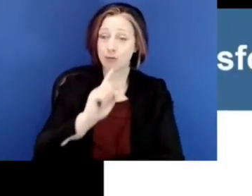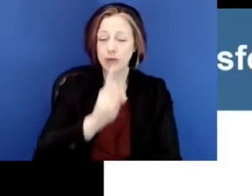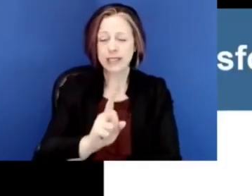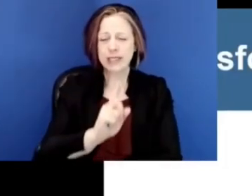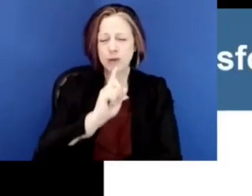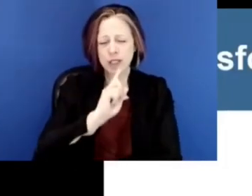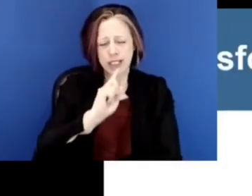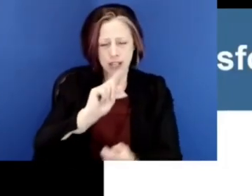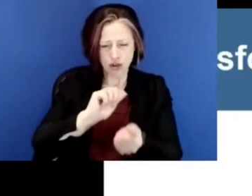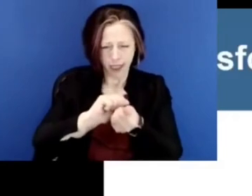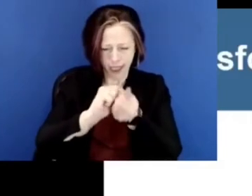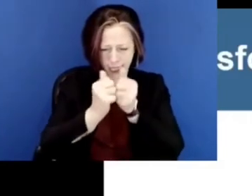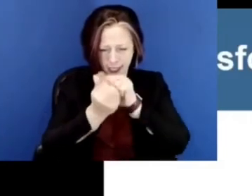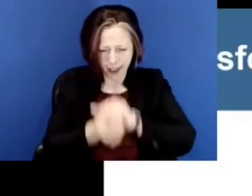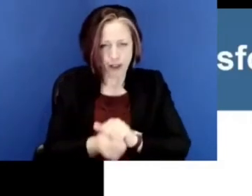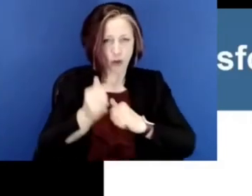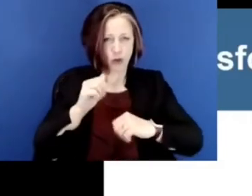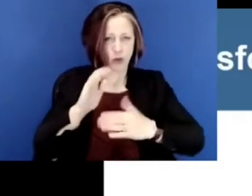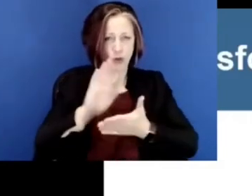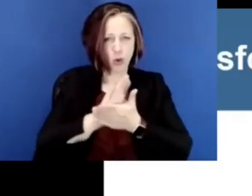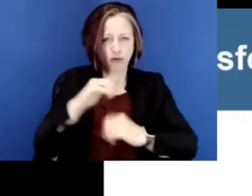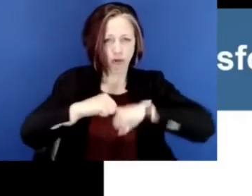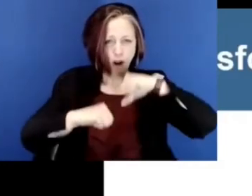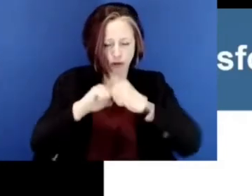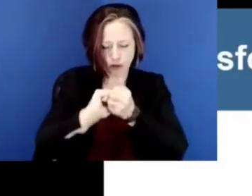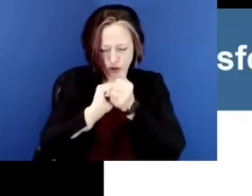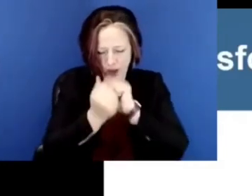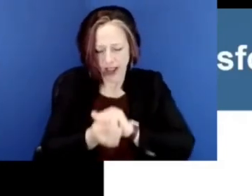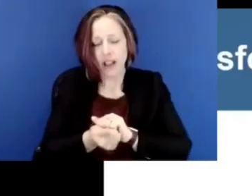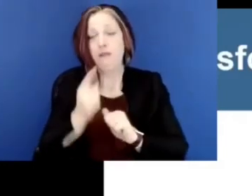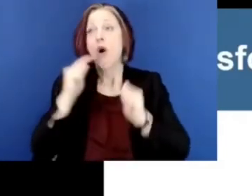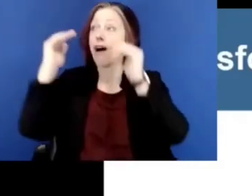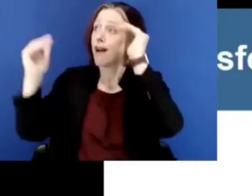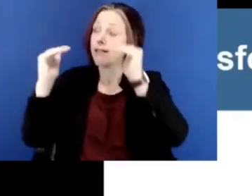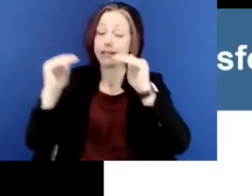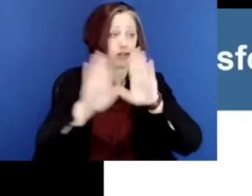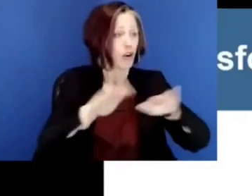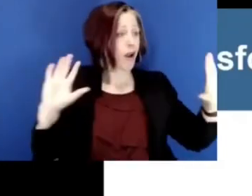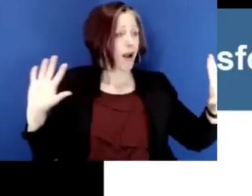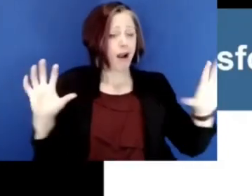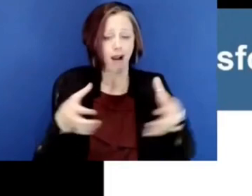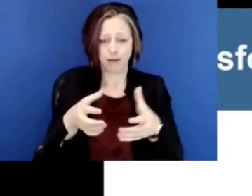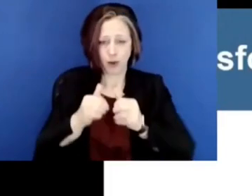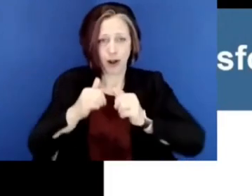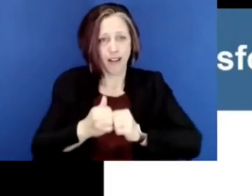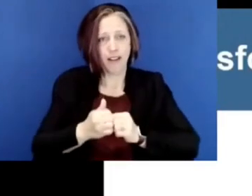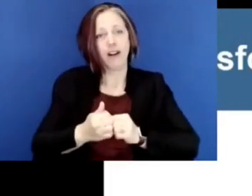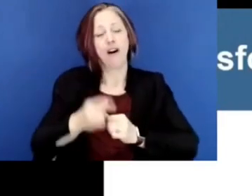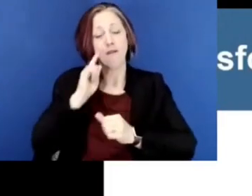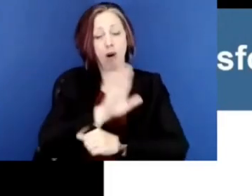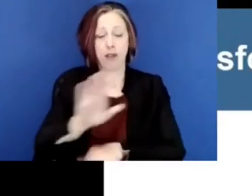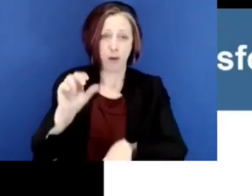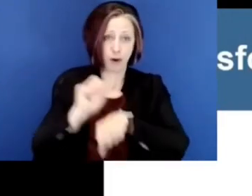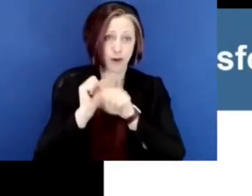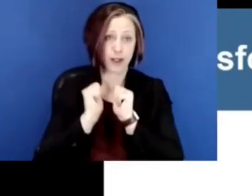to really redesign the structure of schools in the way that adults and children are brought together for